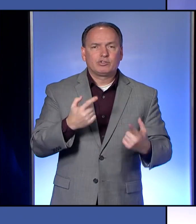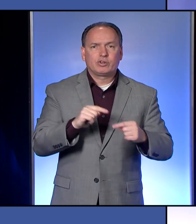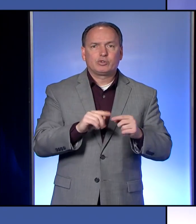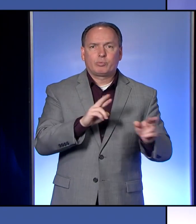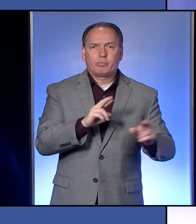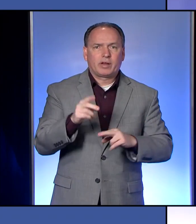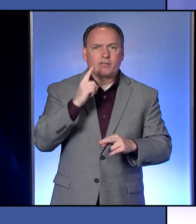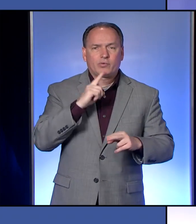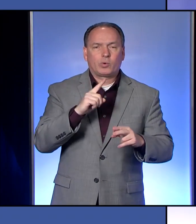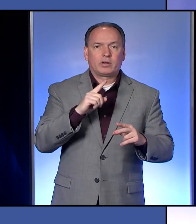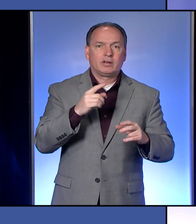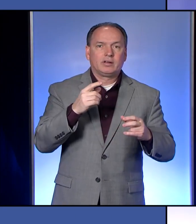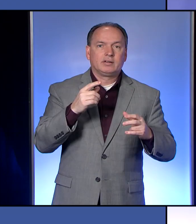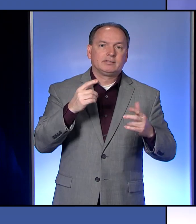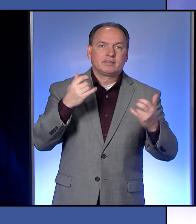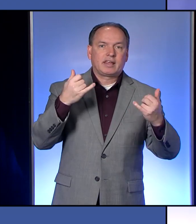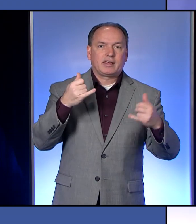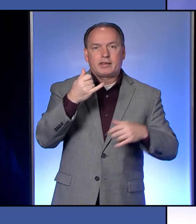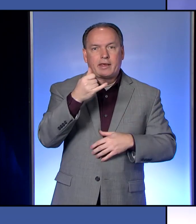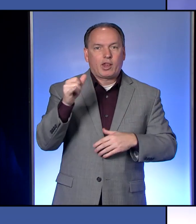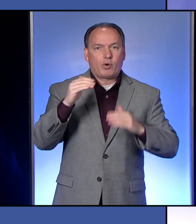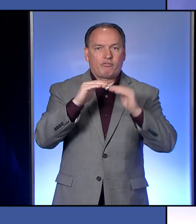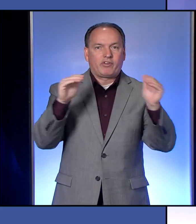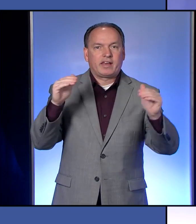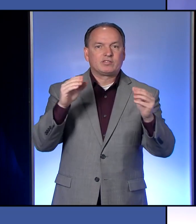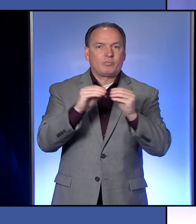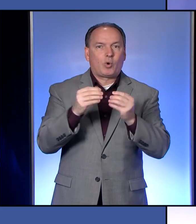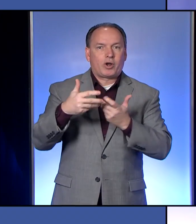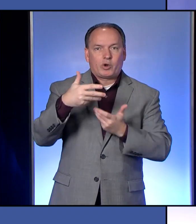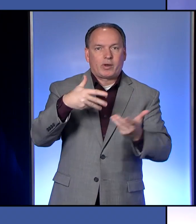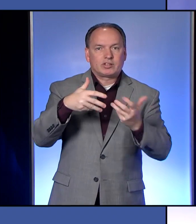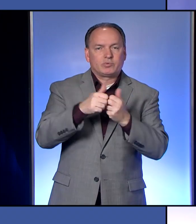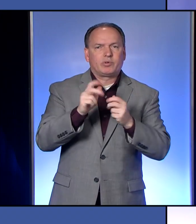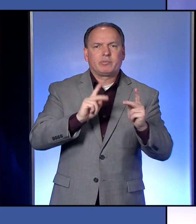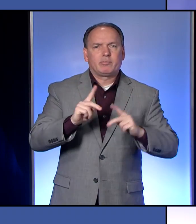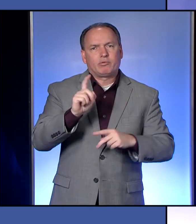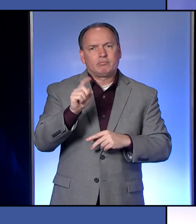prepare for moving to this yellow phase where there's a little bit more interaction between people?